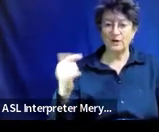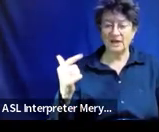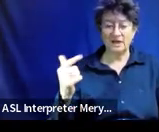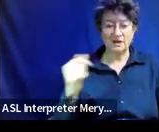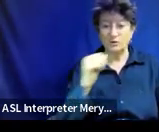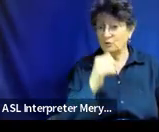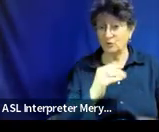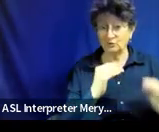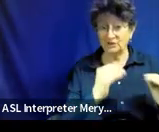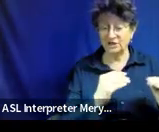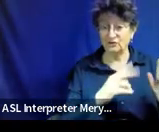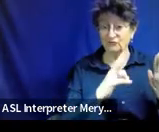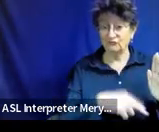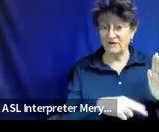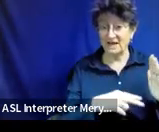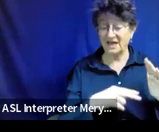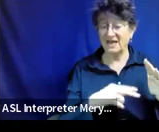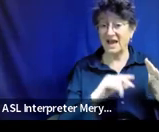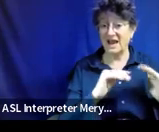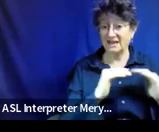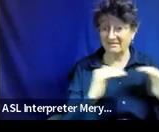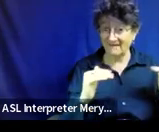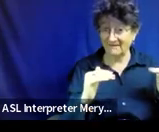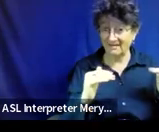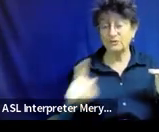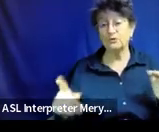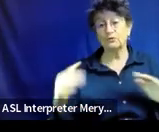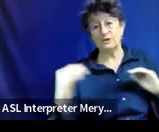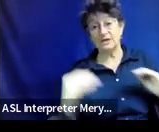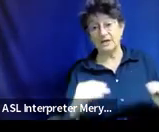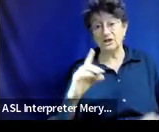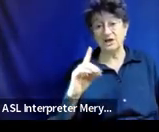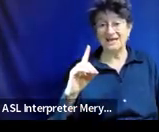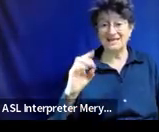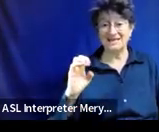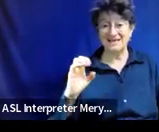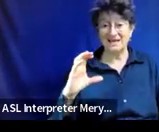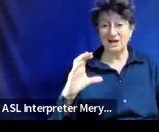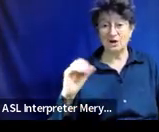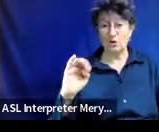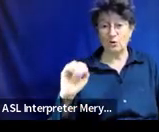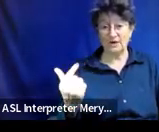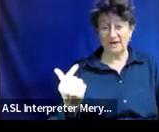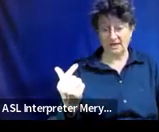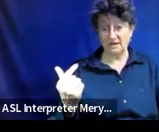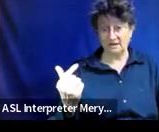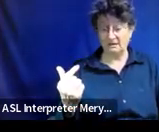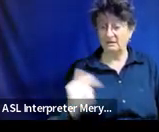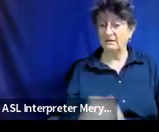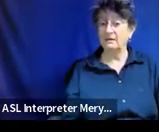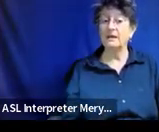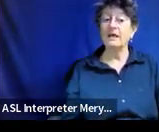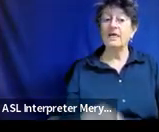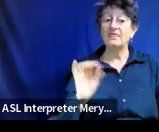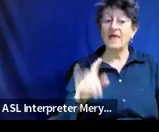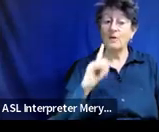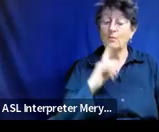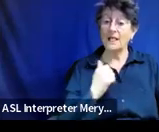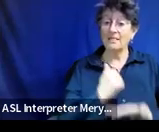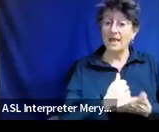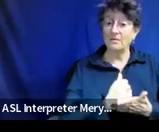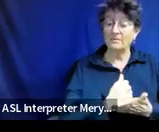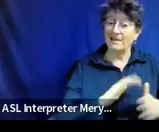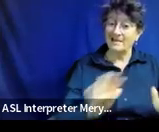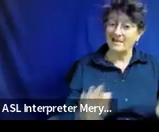level. You're teaching decoding. That will get Bill closer to